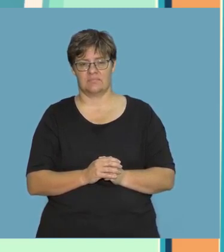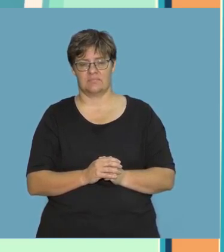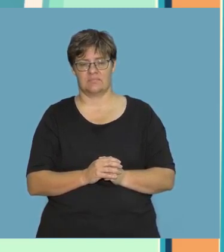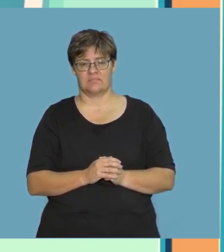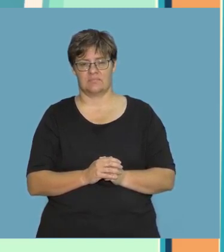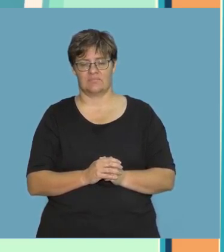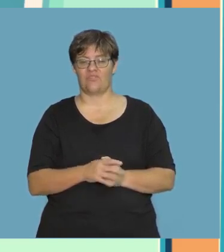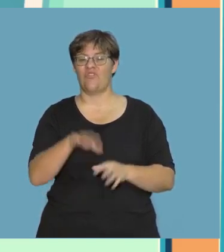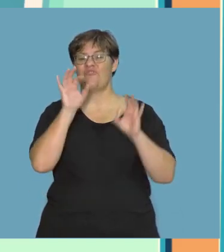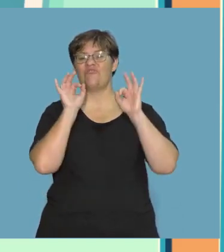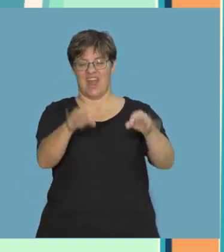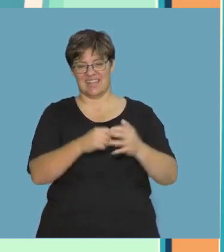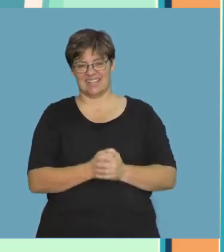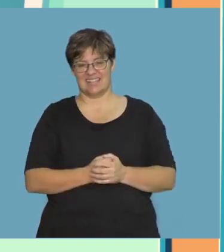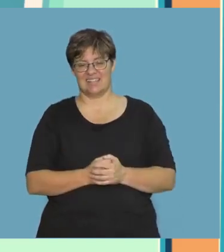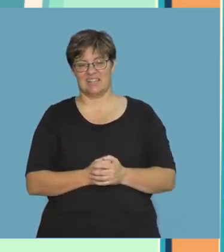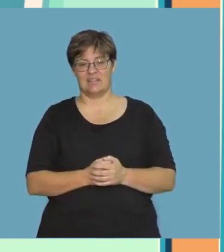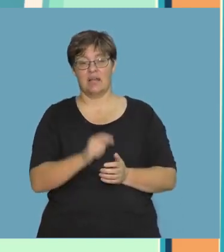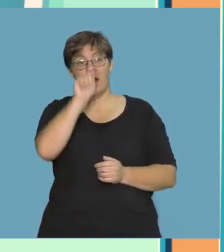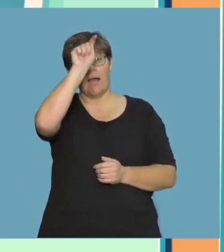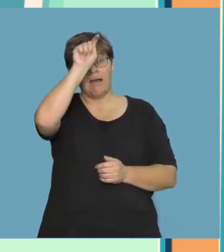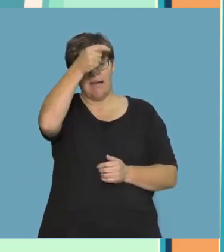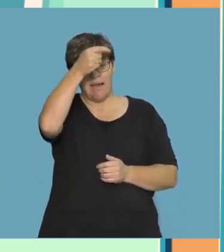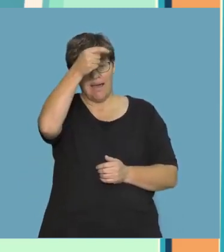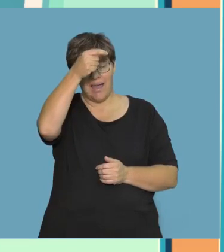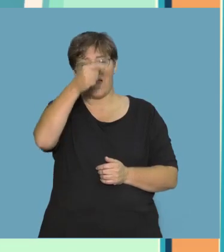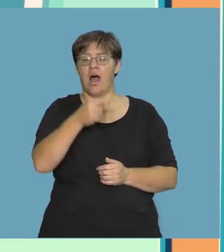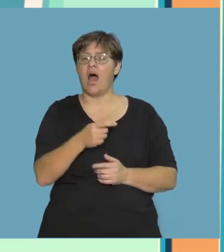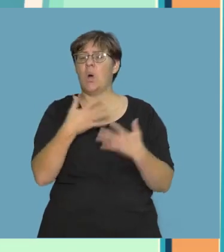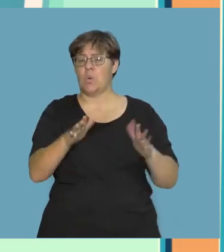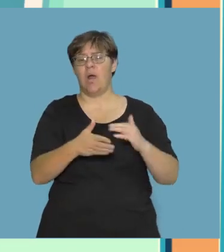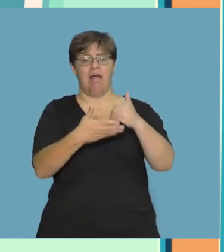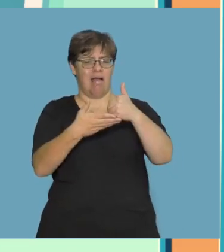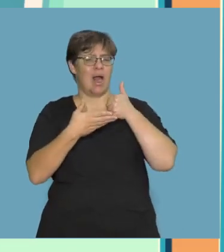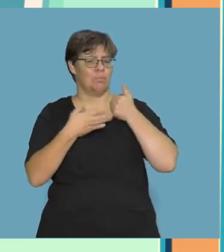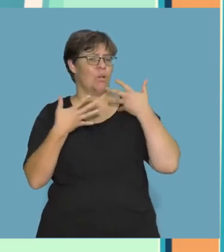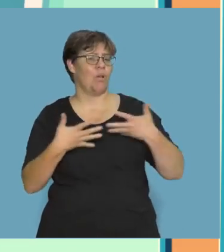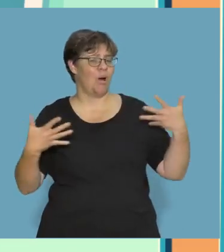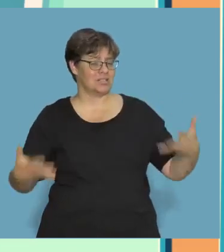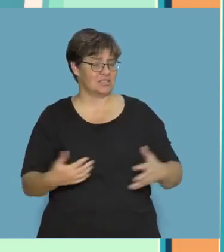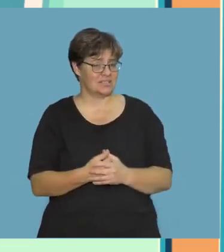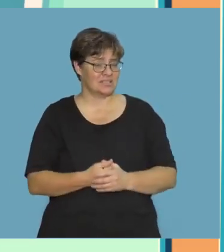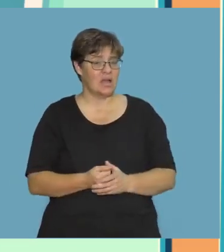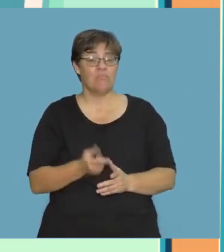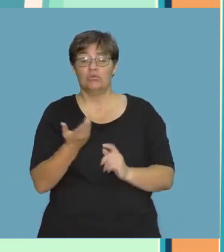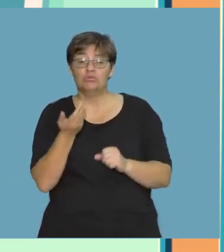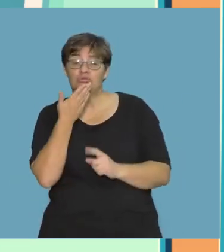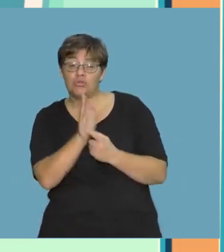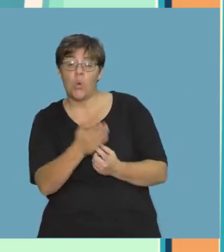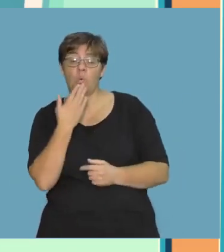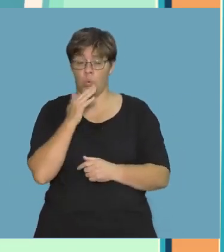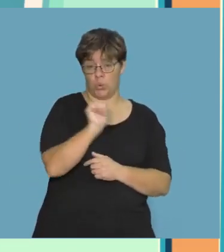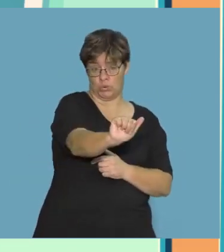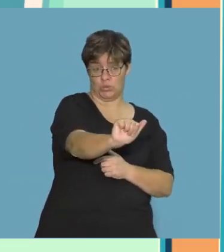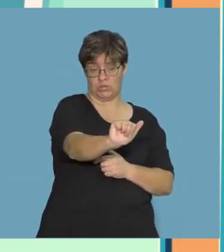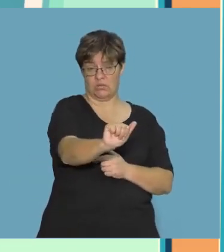That's right. The little apostrophe is very helpful. It can show us possession. Possession means